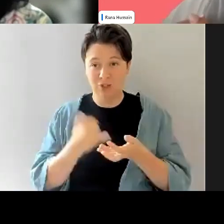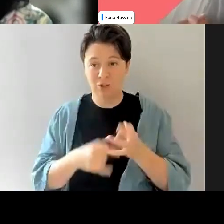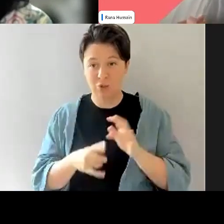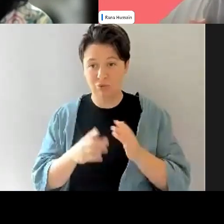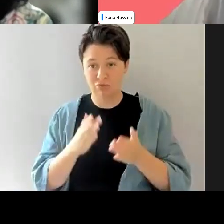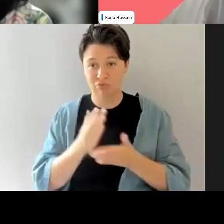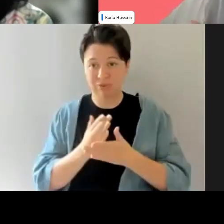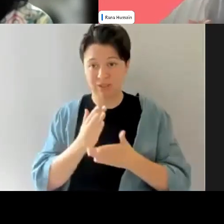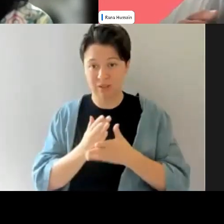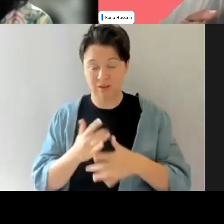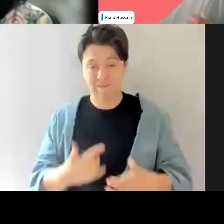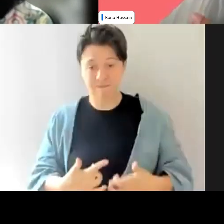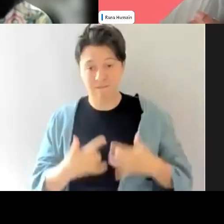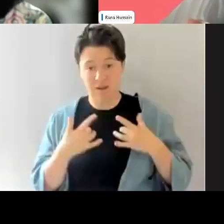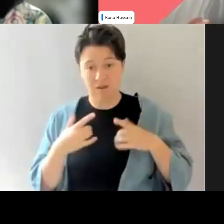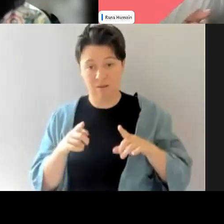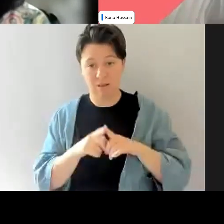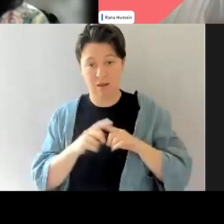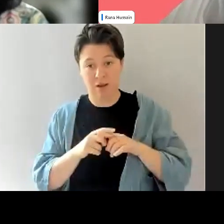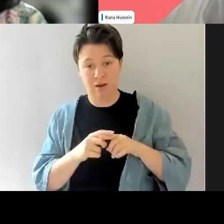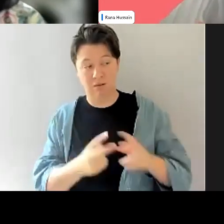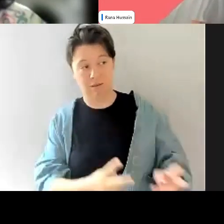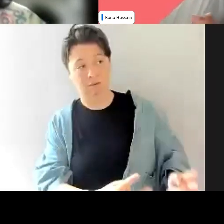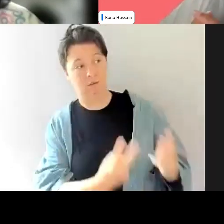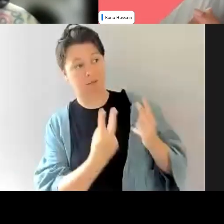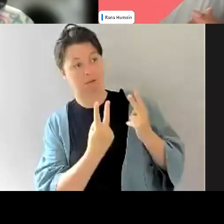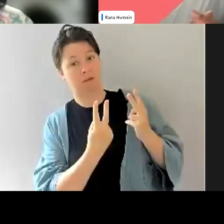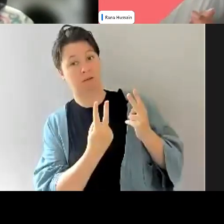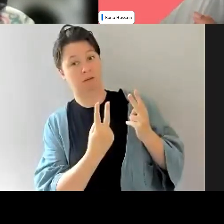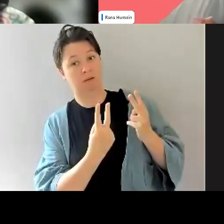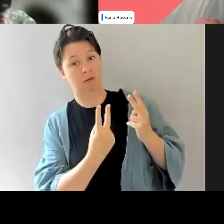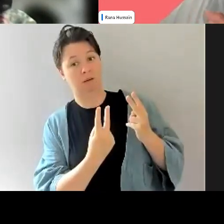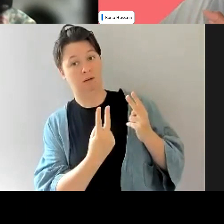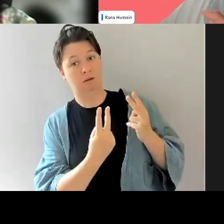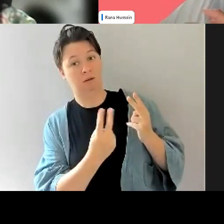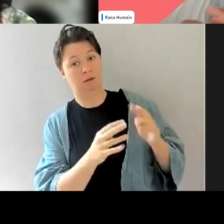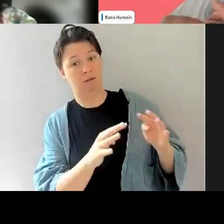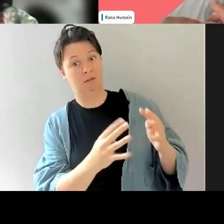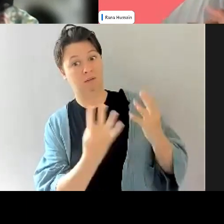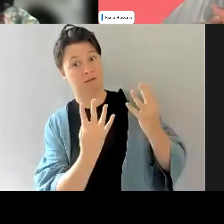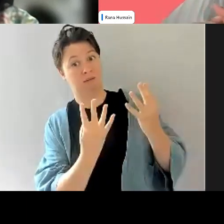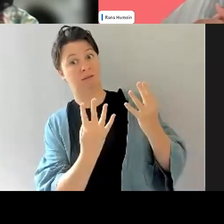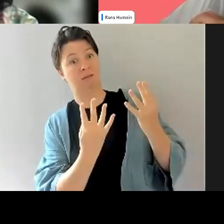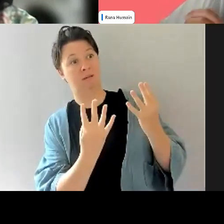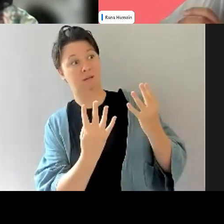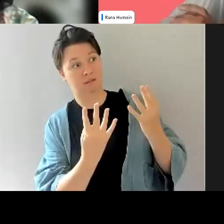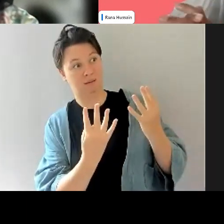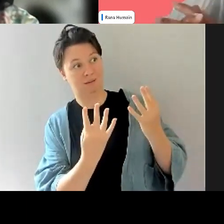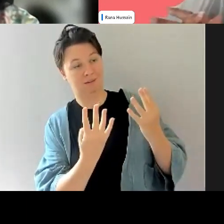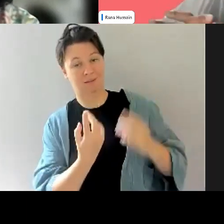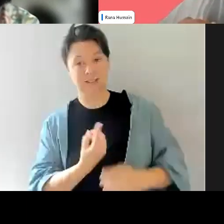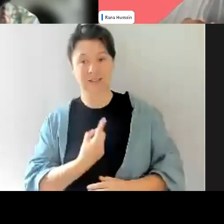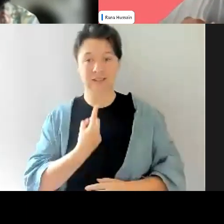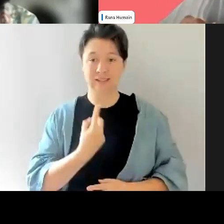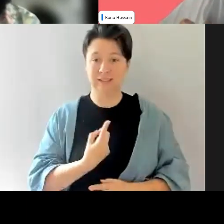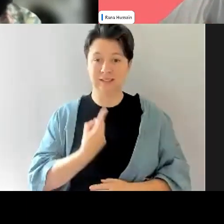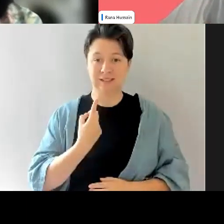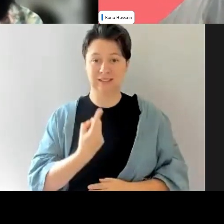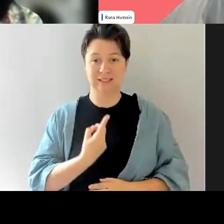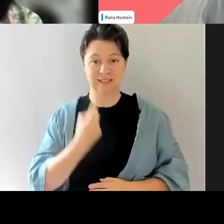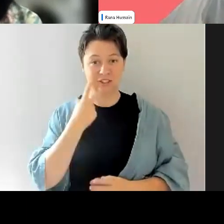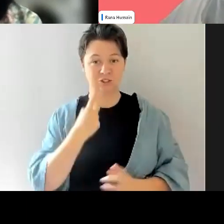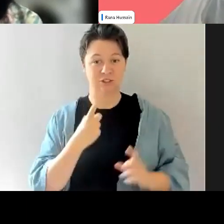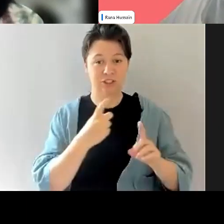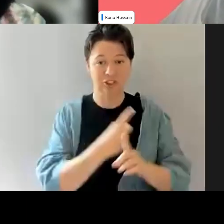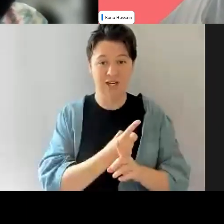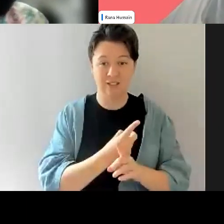you really feel like you're one person up against a mountain or up against, you know, an entire system. Um, so I just